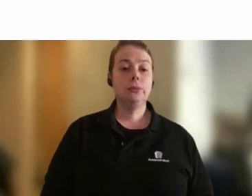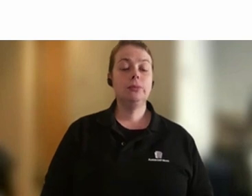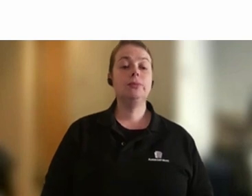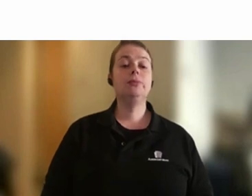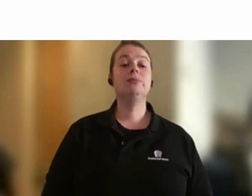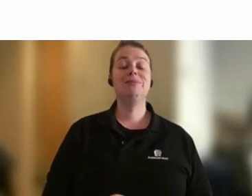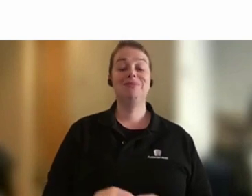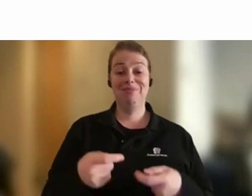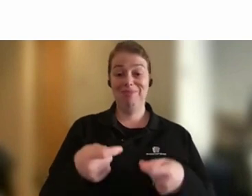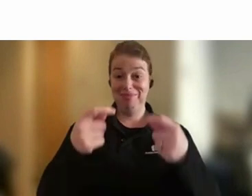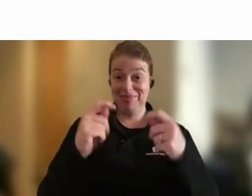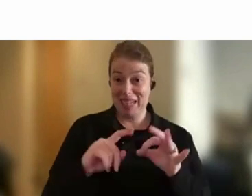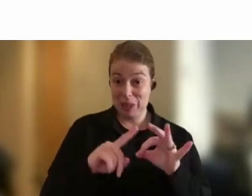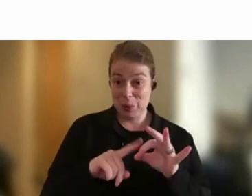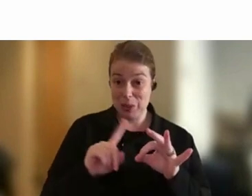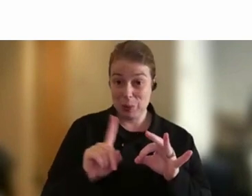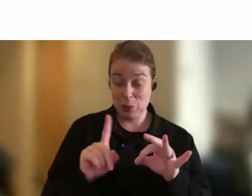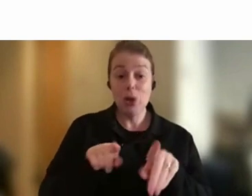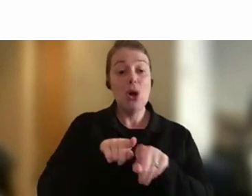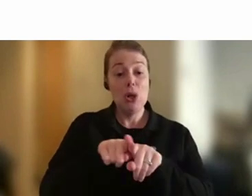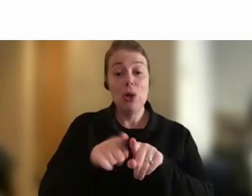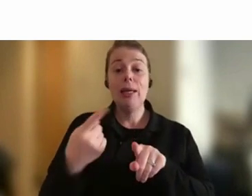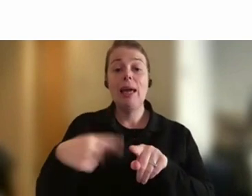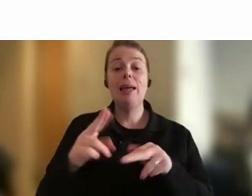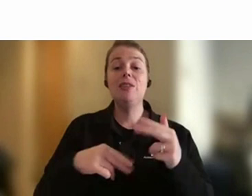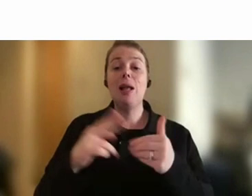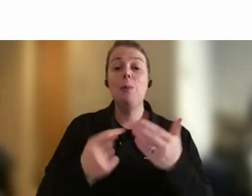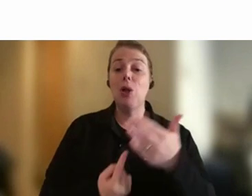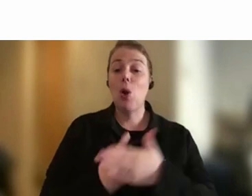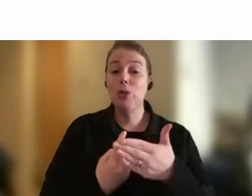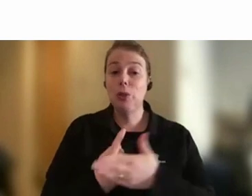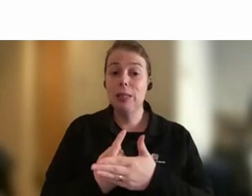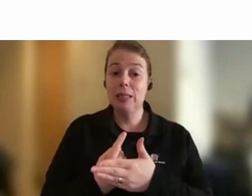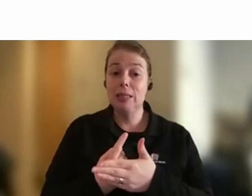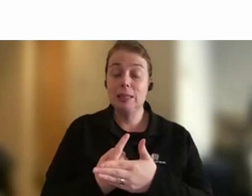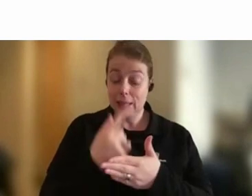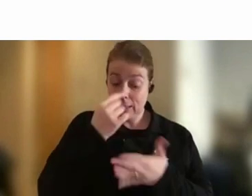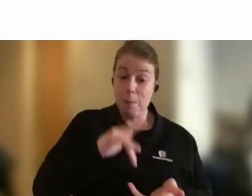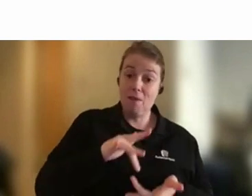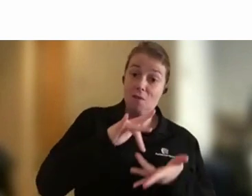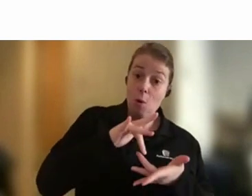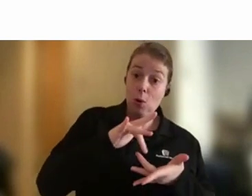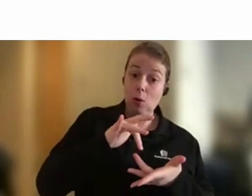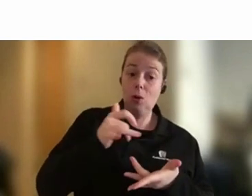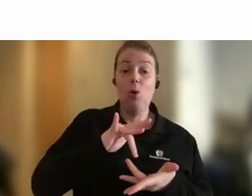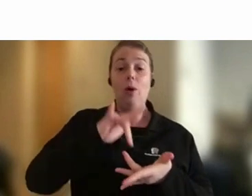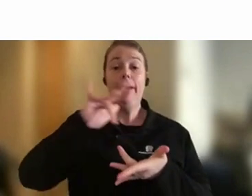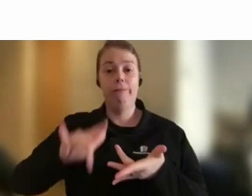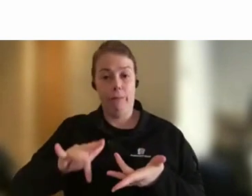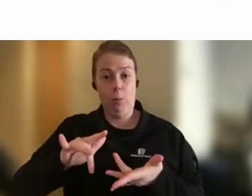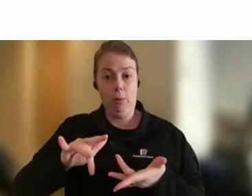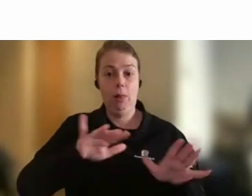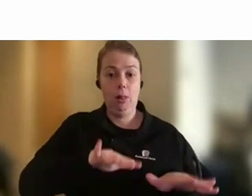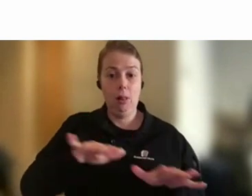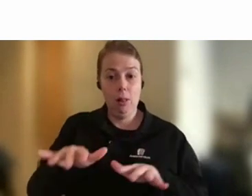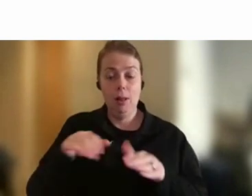from graduates, is learning and development opportunities can be formally and informal in the public service. What are some